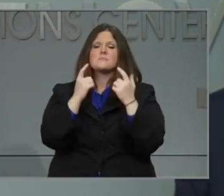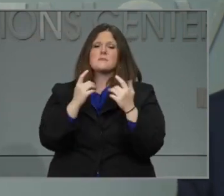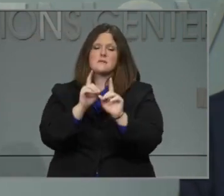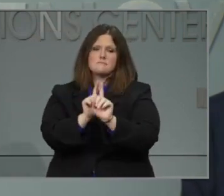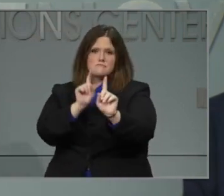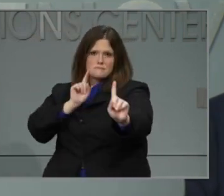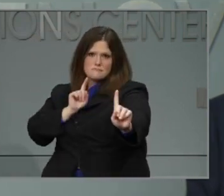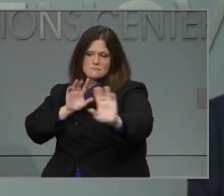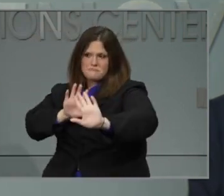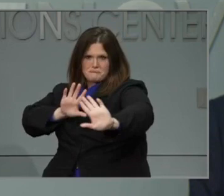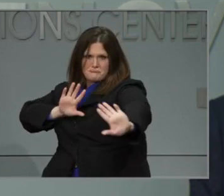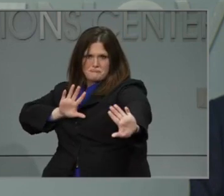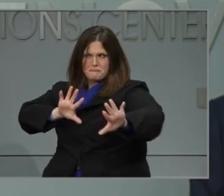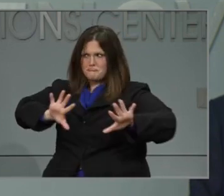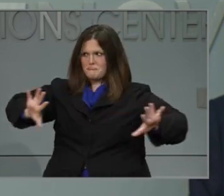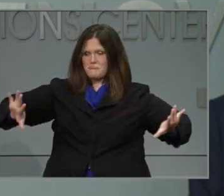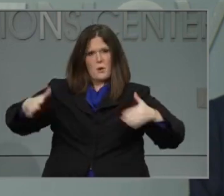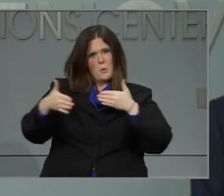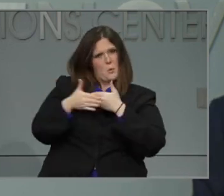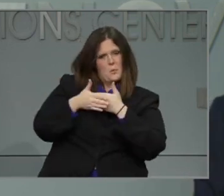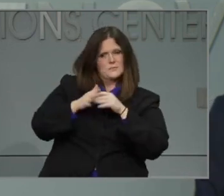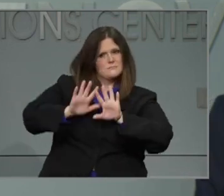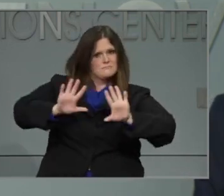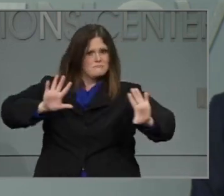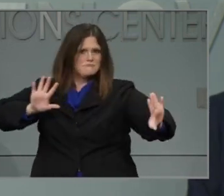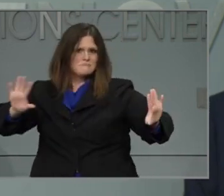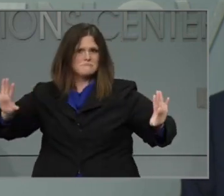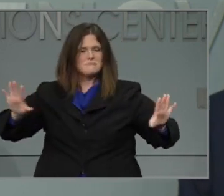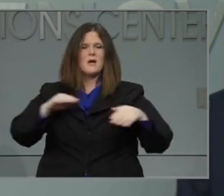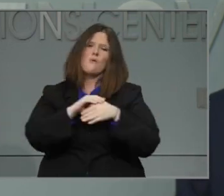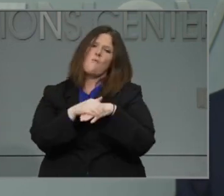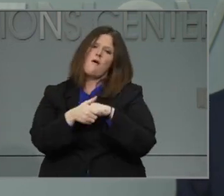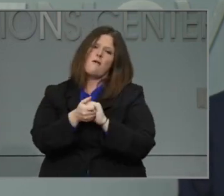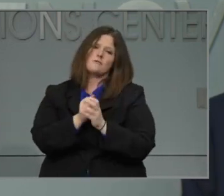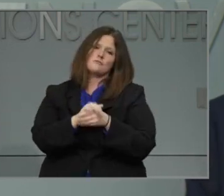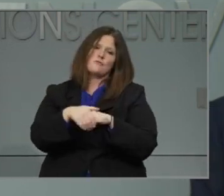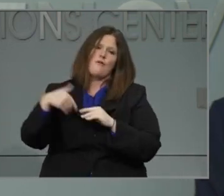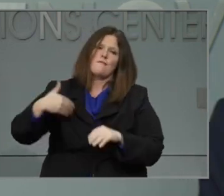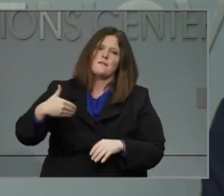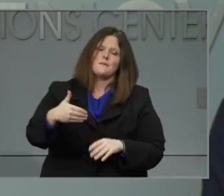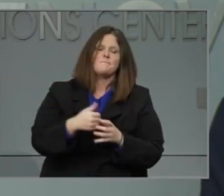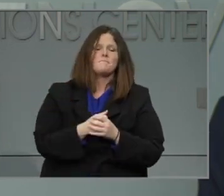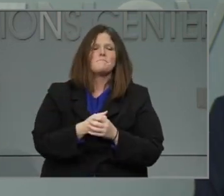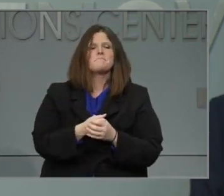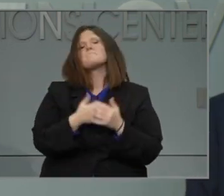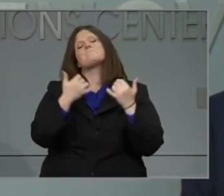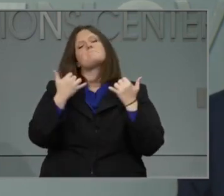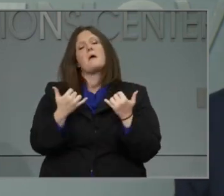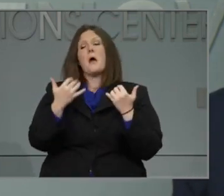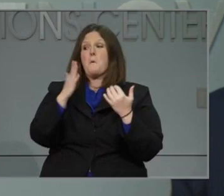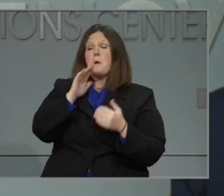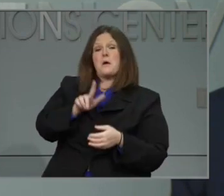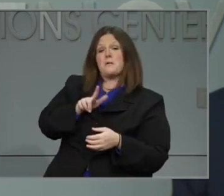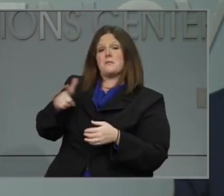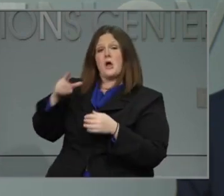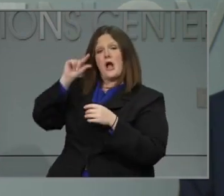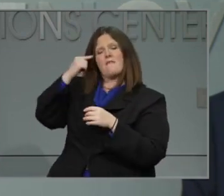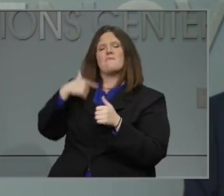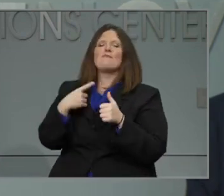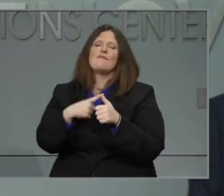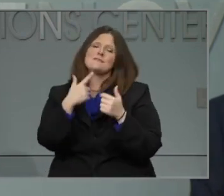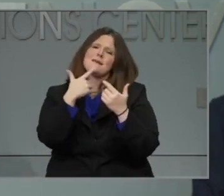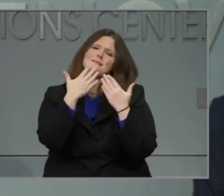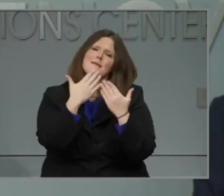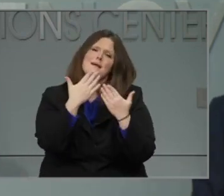Before I turn it back to the governor, I want to express my gratitude to all of the teachers, principals, school staff, and superintendents across